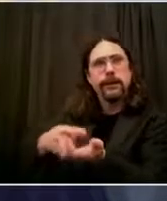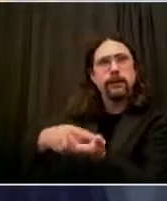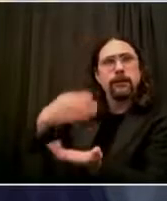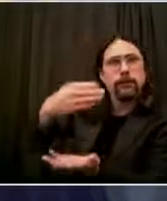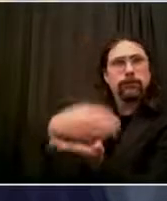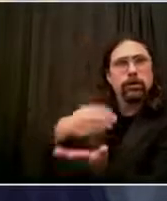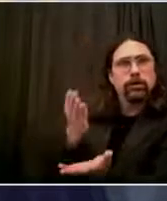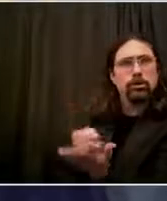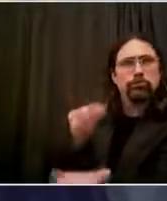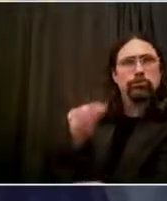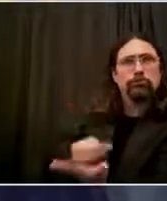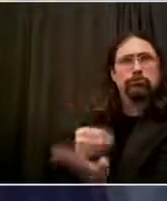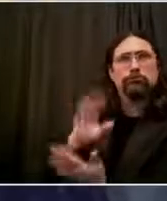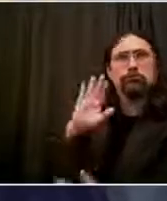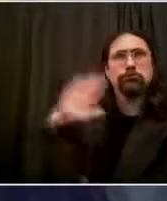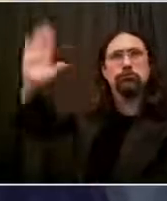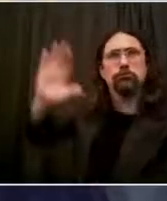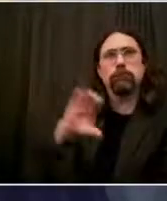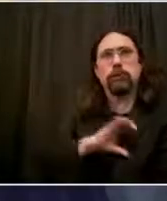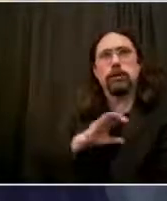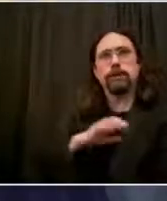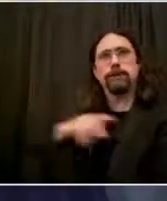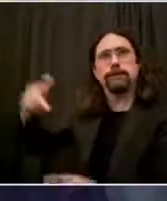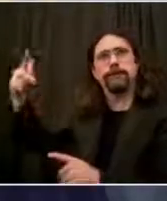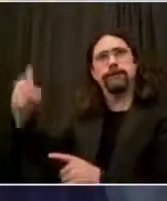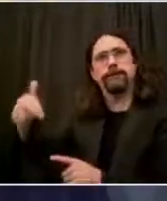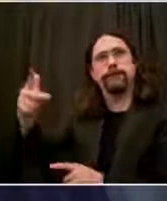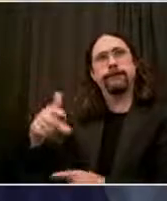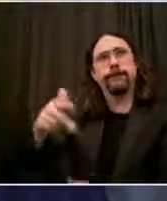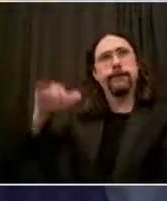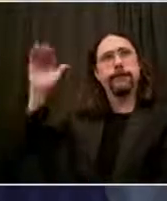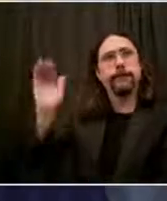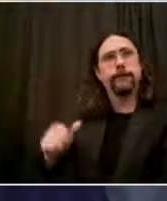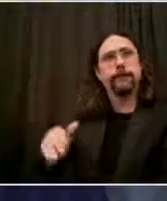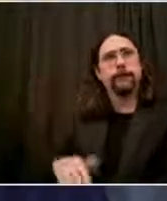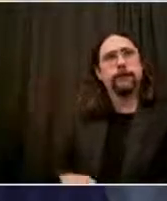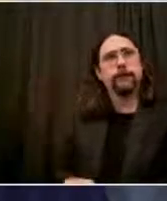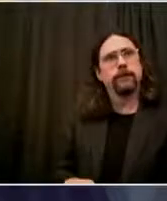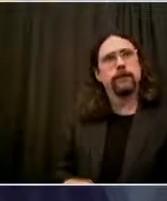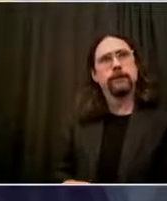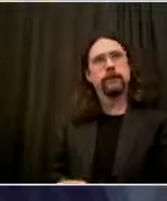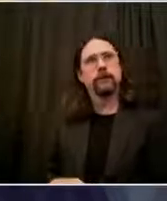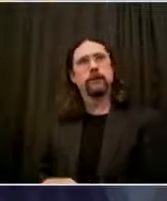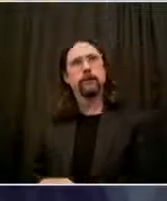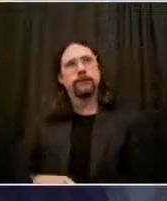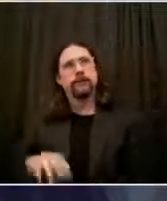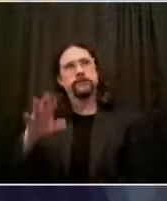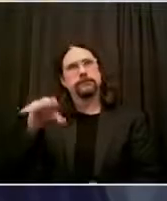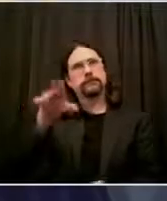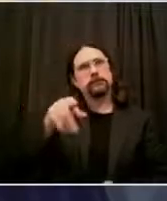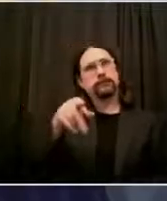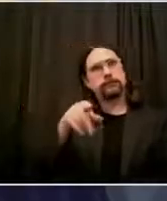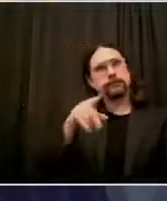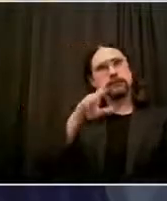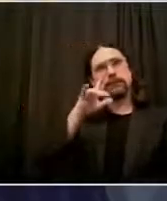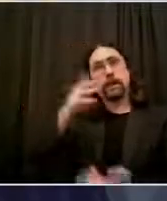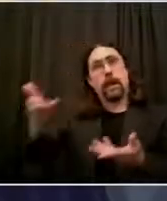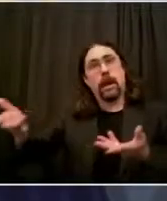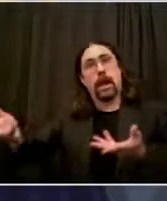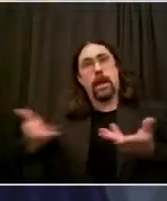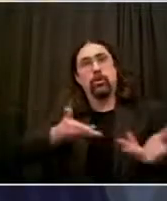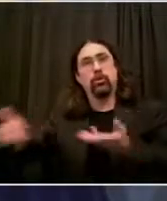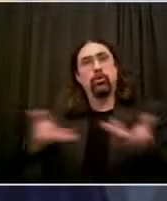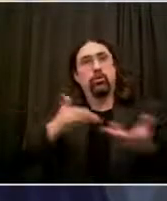$245 million a year. And over the course of the next year and a half would reduce the size of the police force